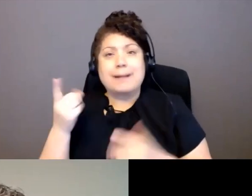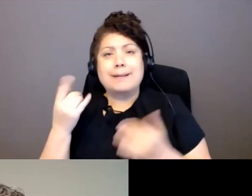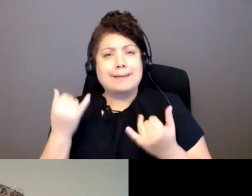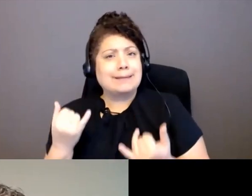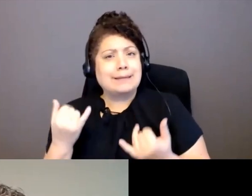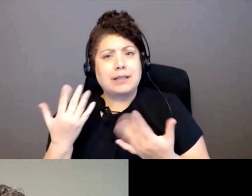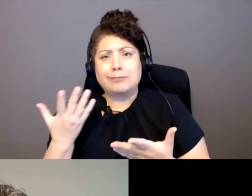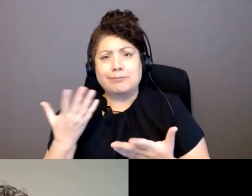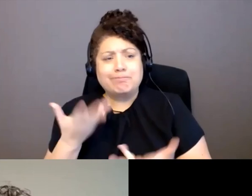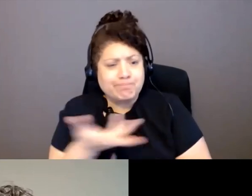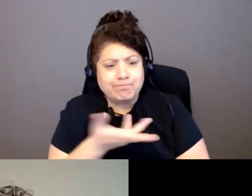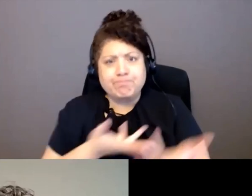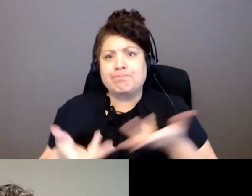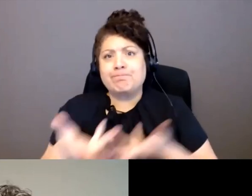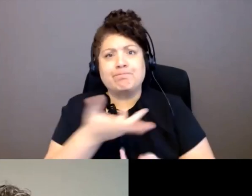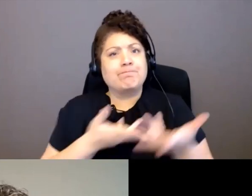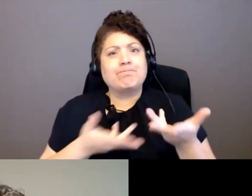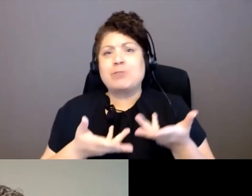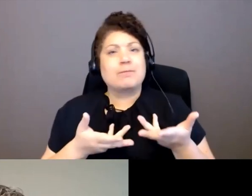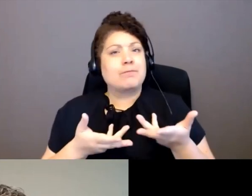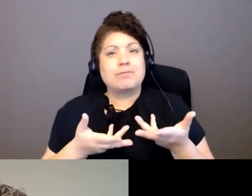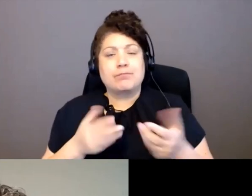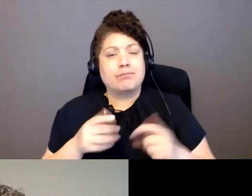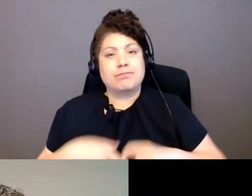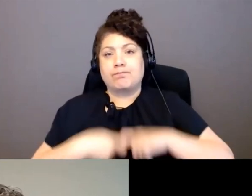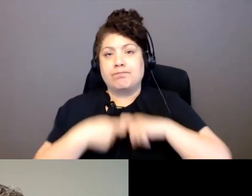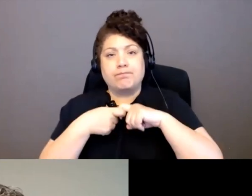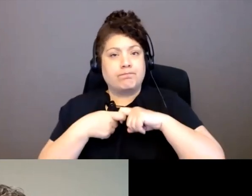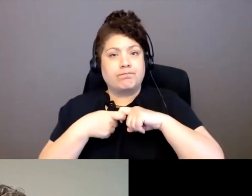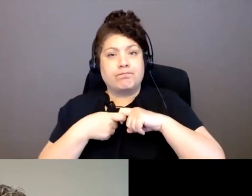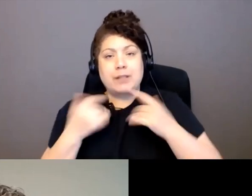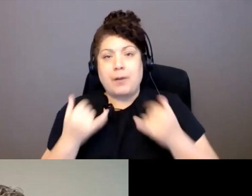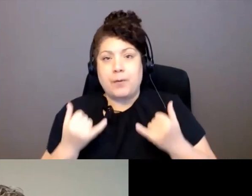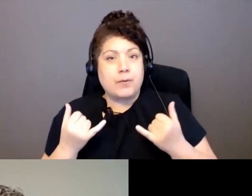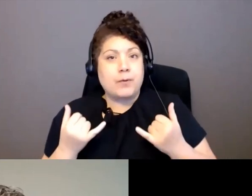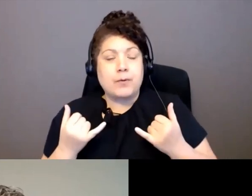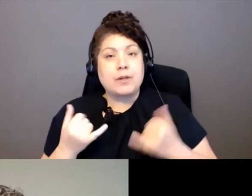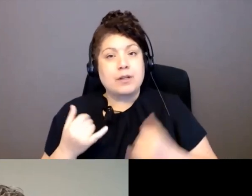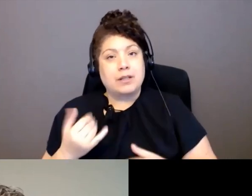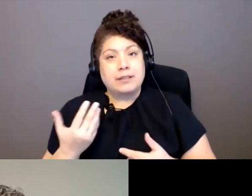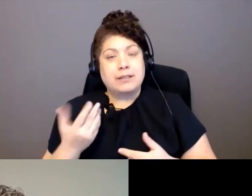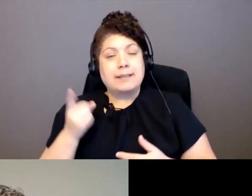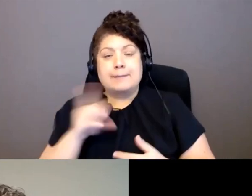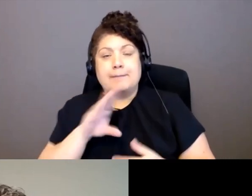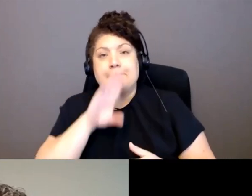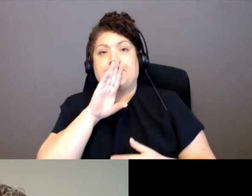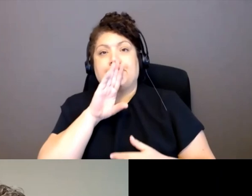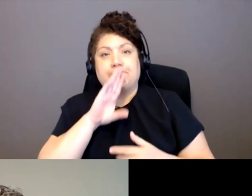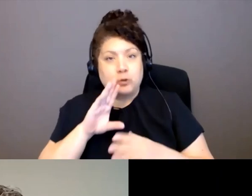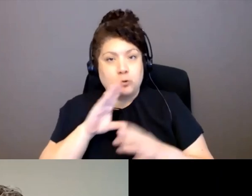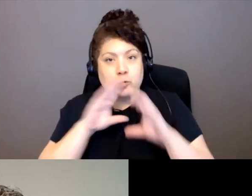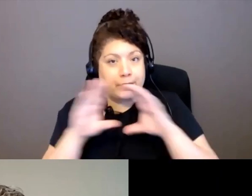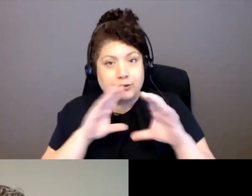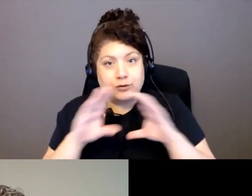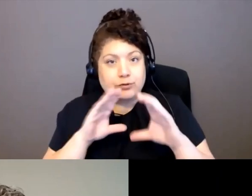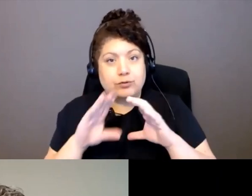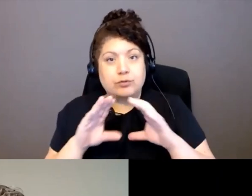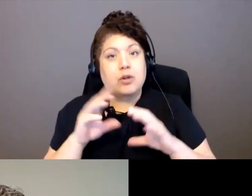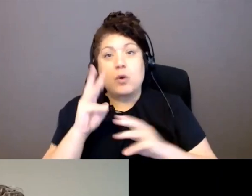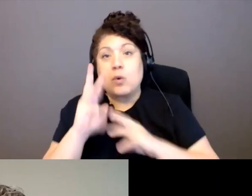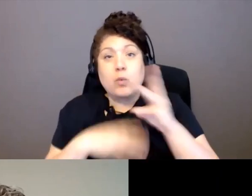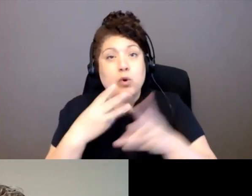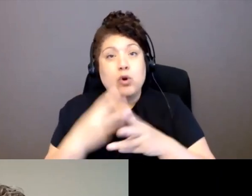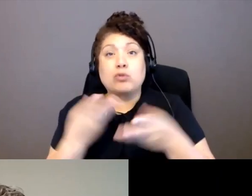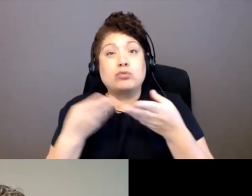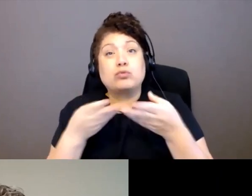from to the outside world. And so, yeah, that's one of the things I